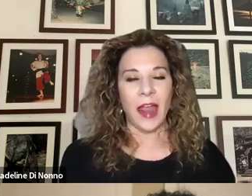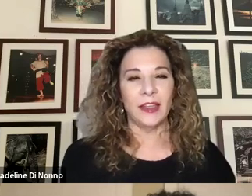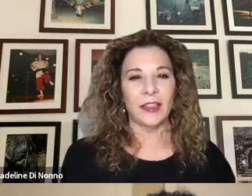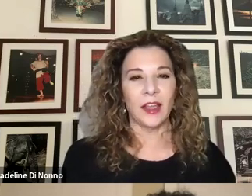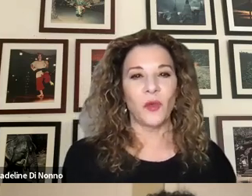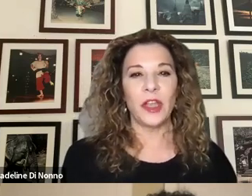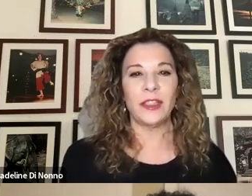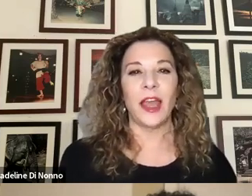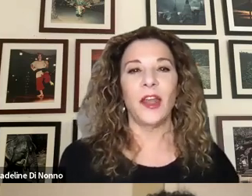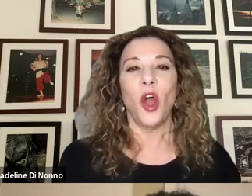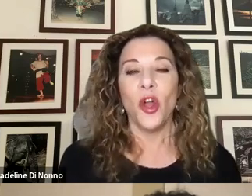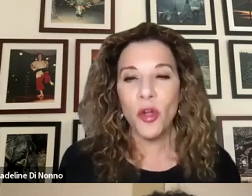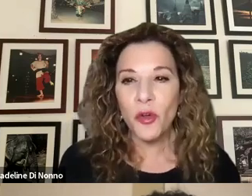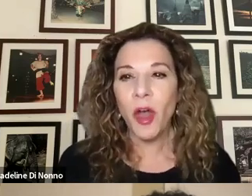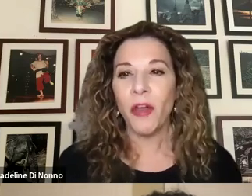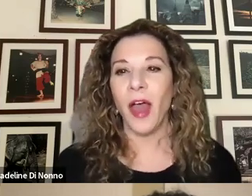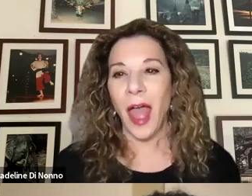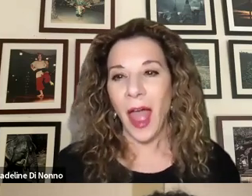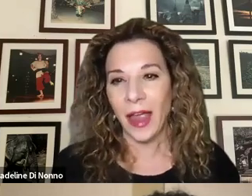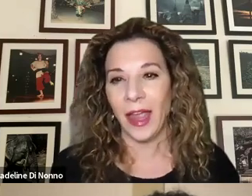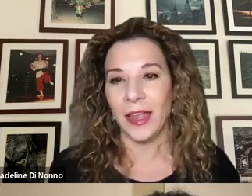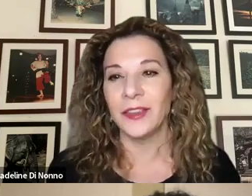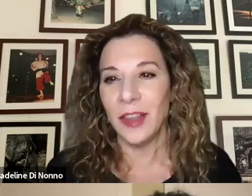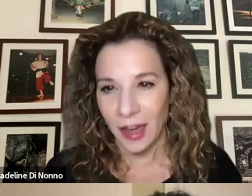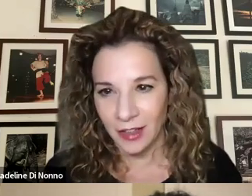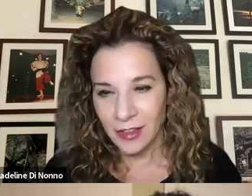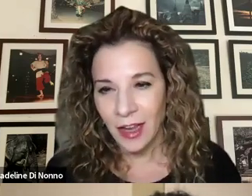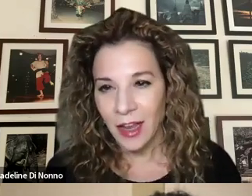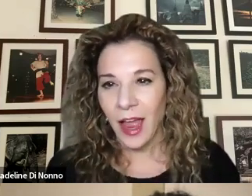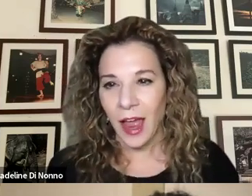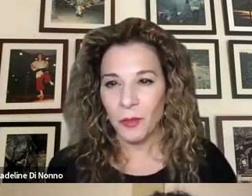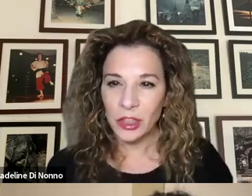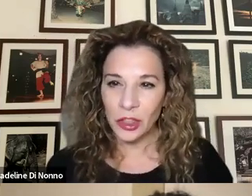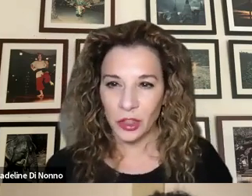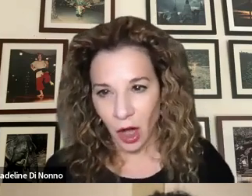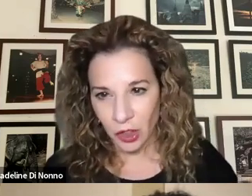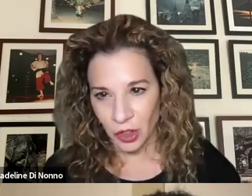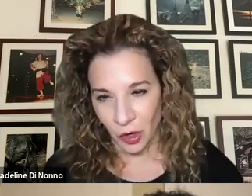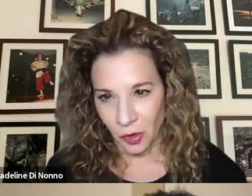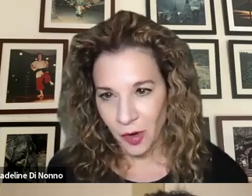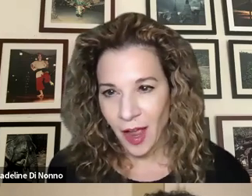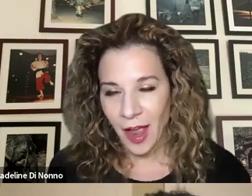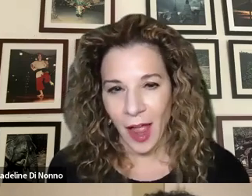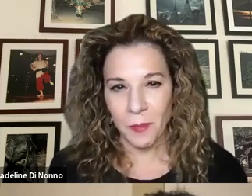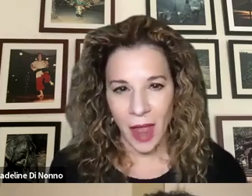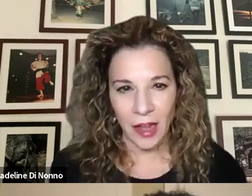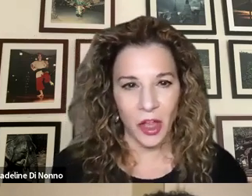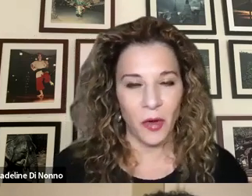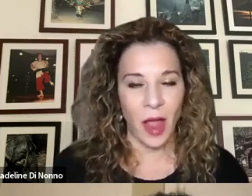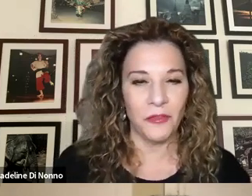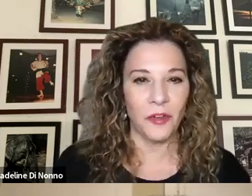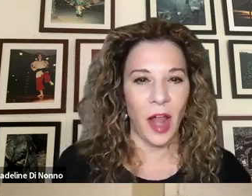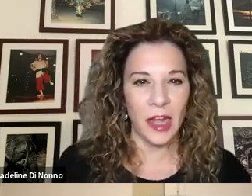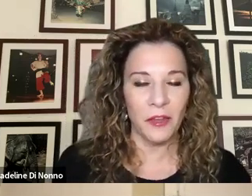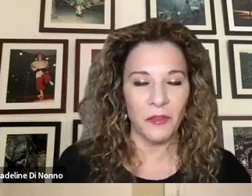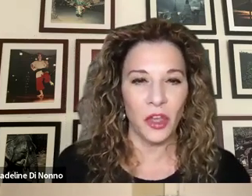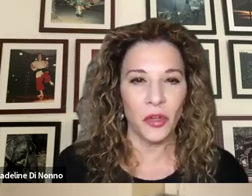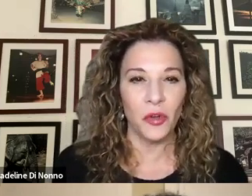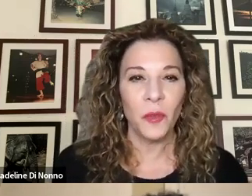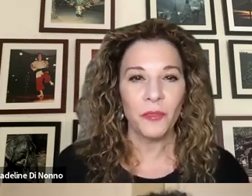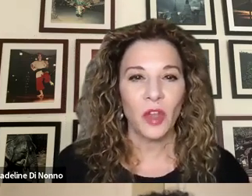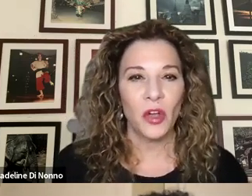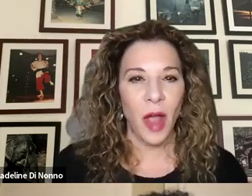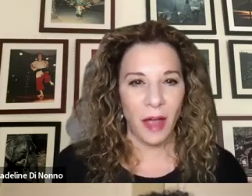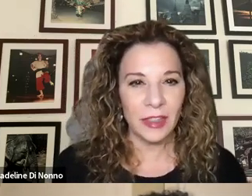And we said, who the heck is this? And we stalked you and met you. And for any of